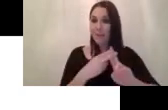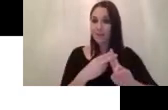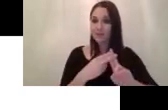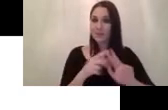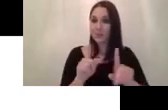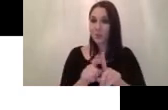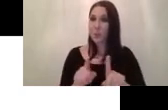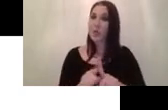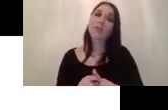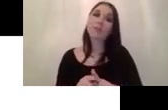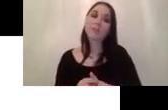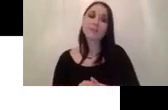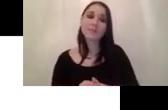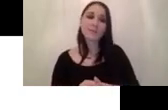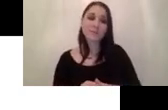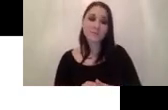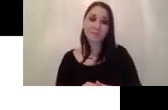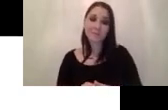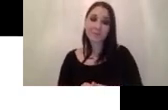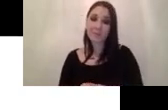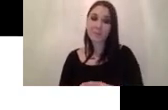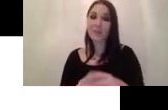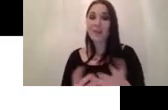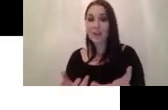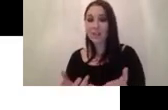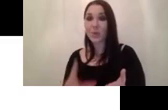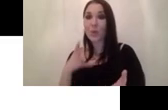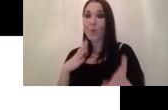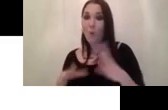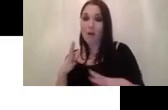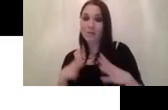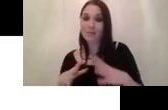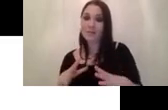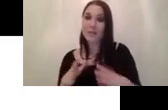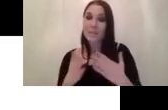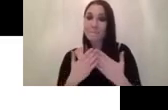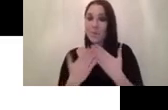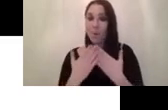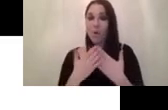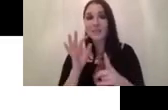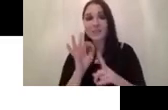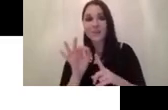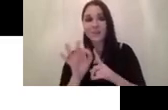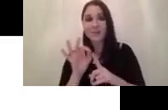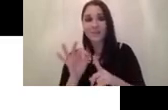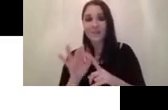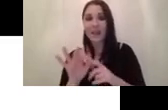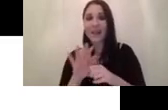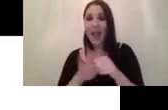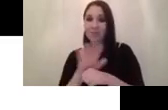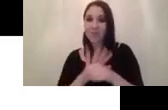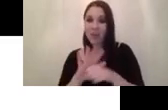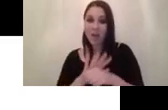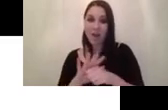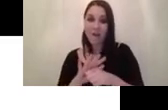we actually wanna have a bit more specific uh area from the hands so